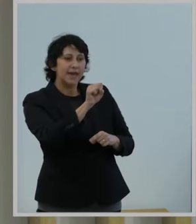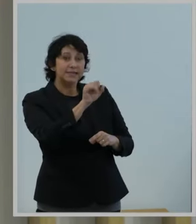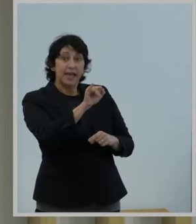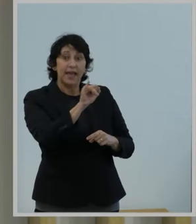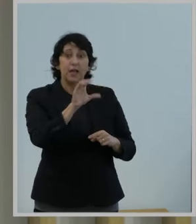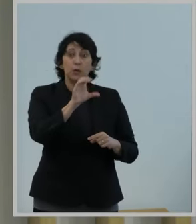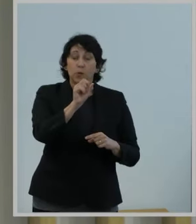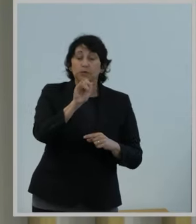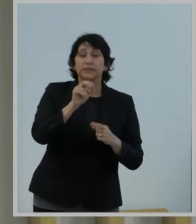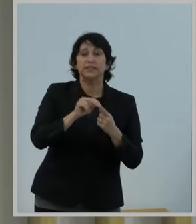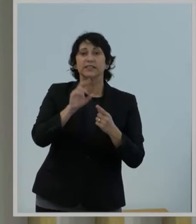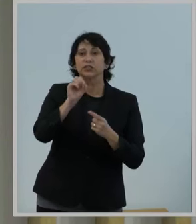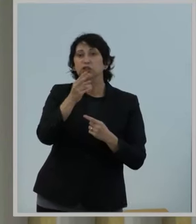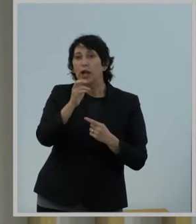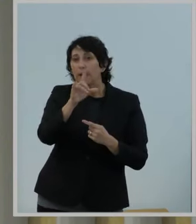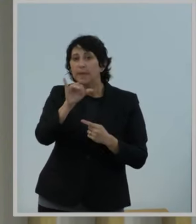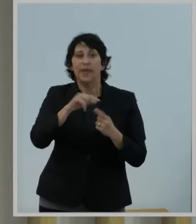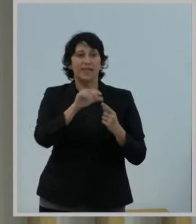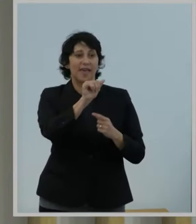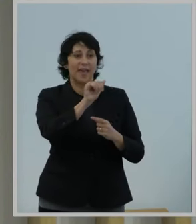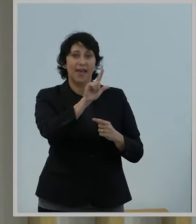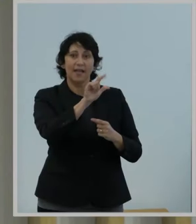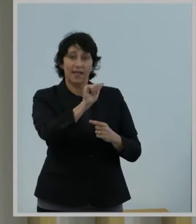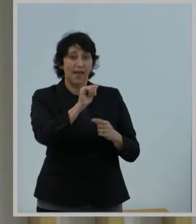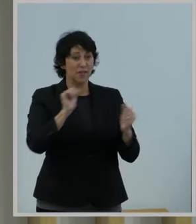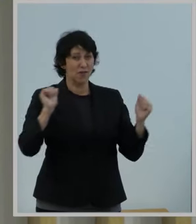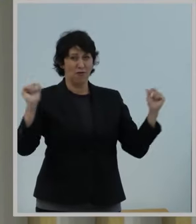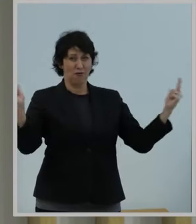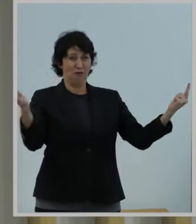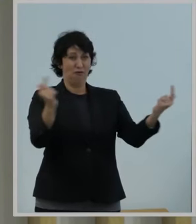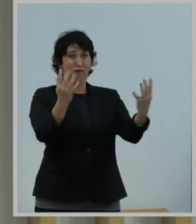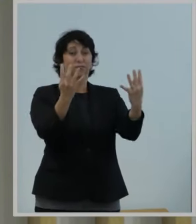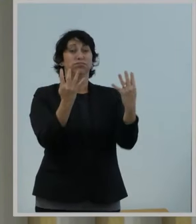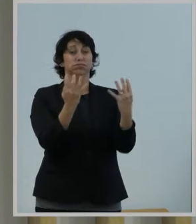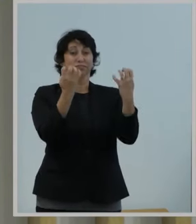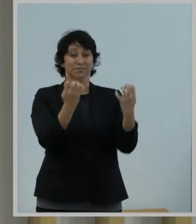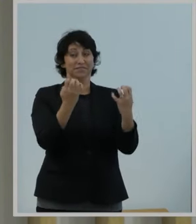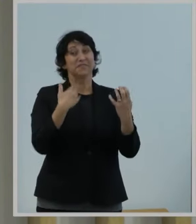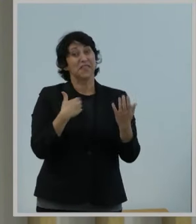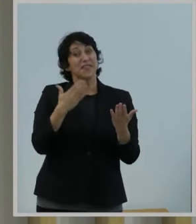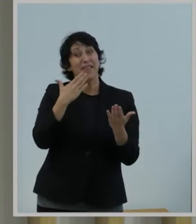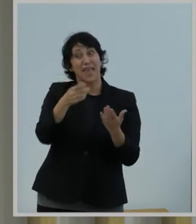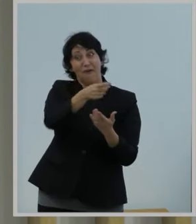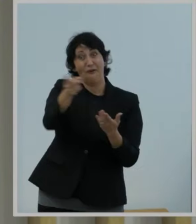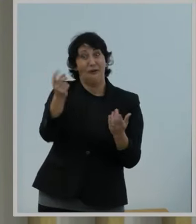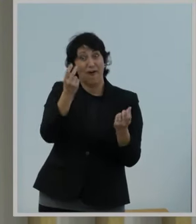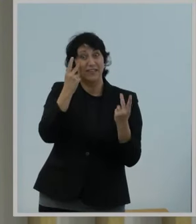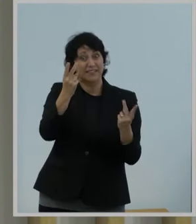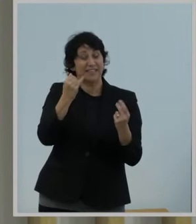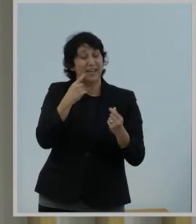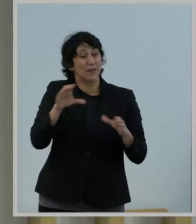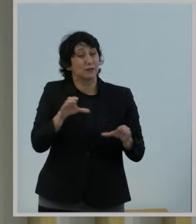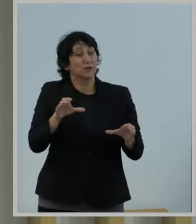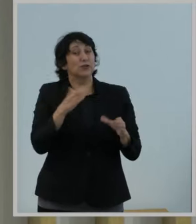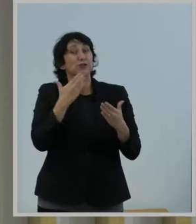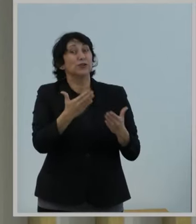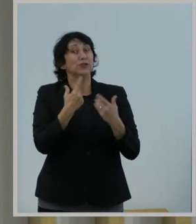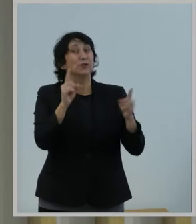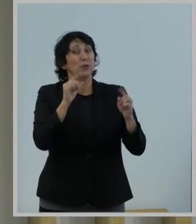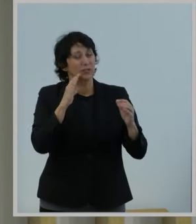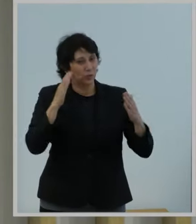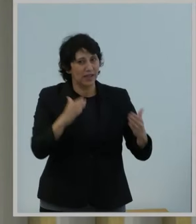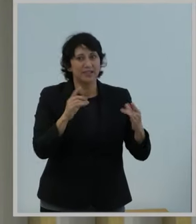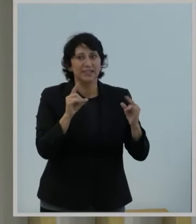COSIN, SHELBY, and the ALA. There is good to do here and they see it clearly. So let's get to it.